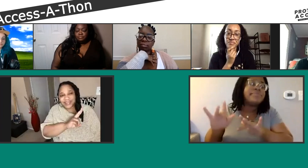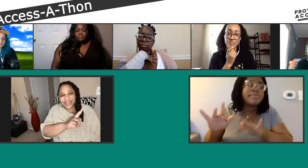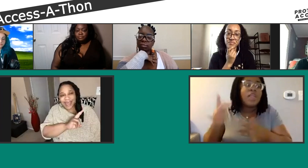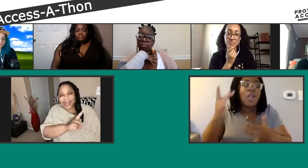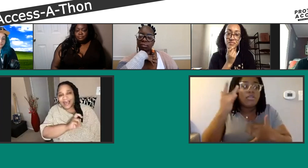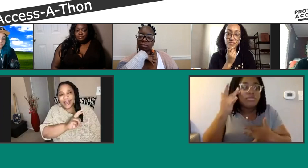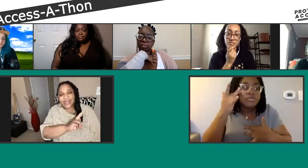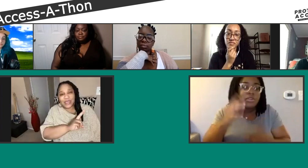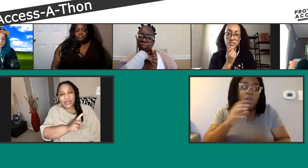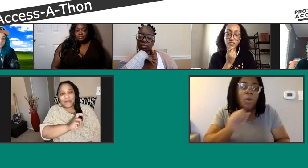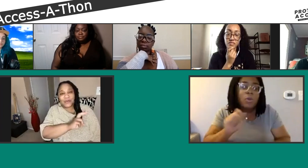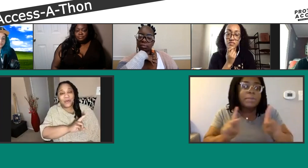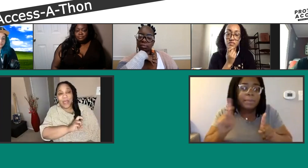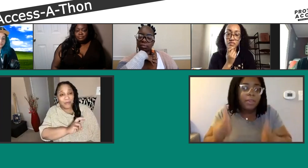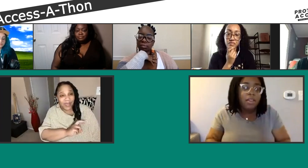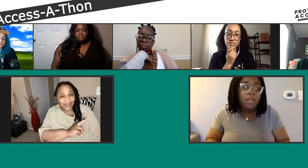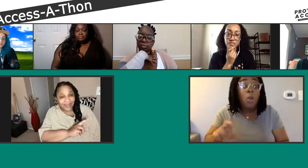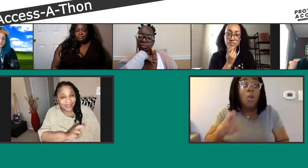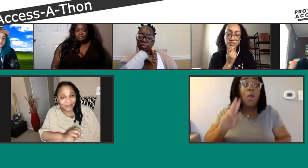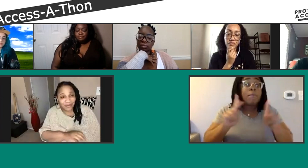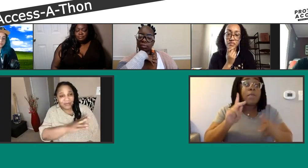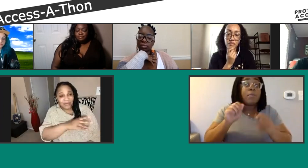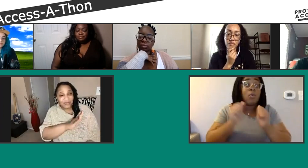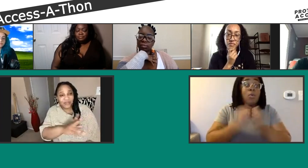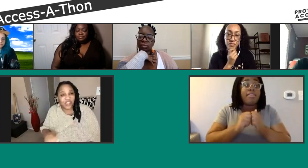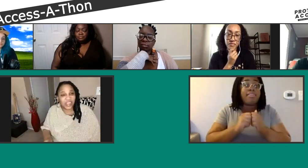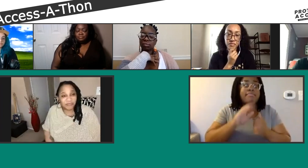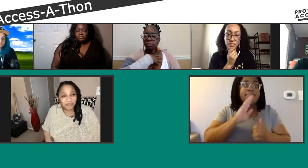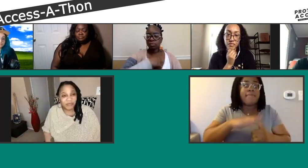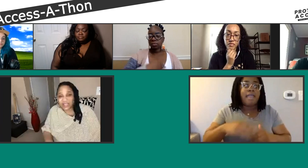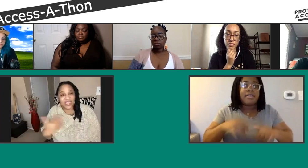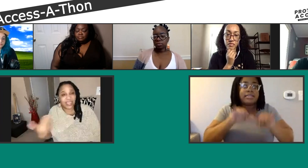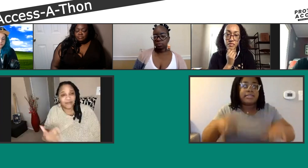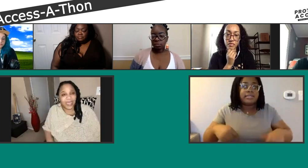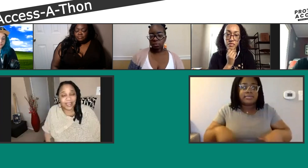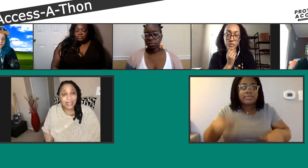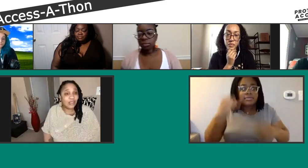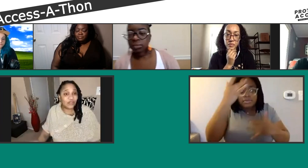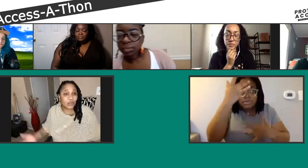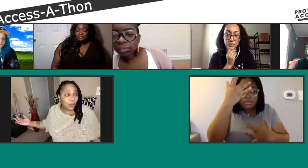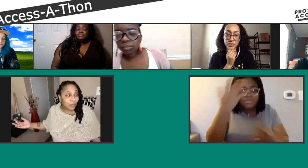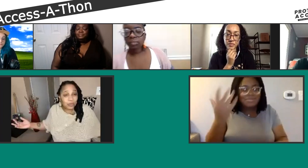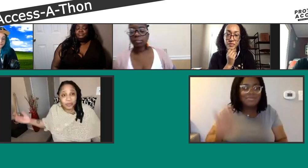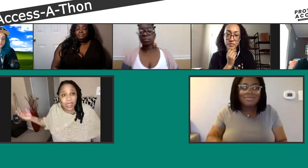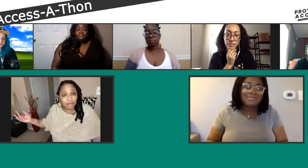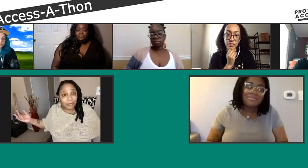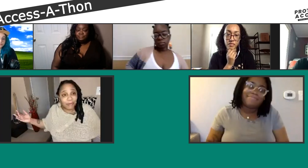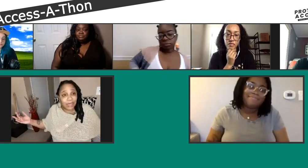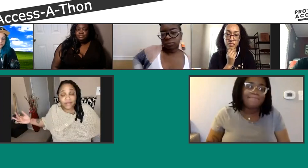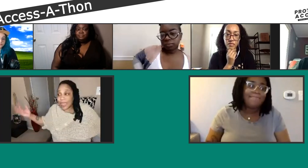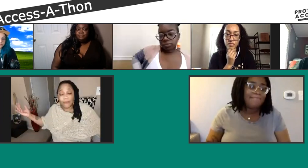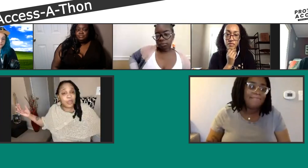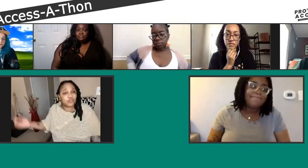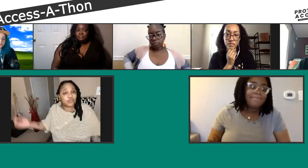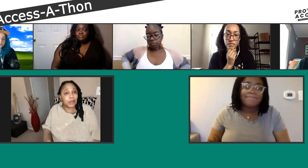immunocompromised. Shit. That's it, right? So everybody